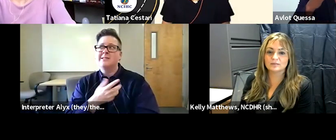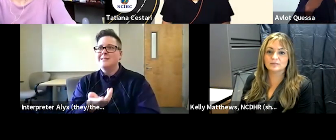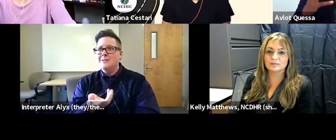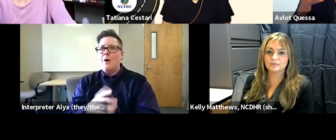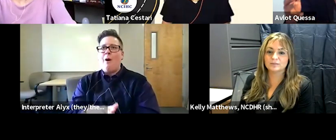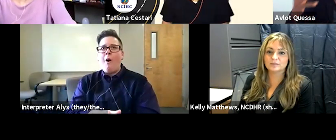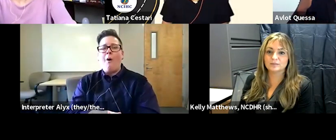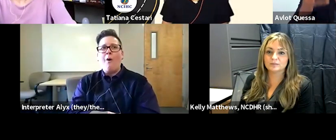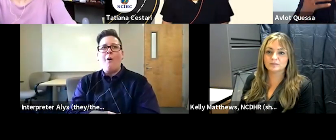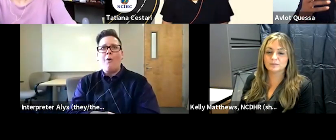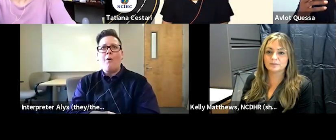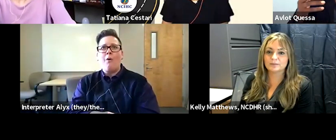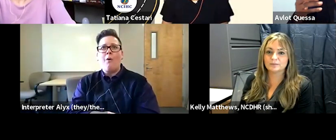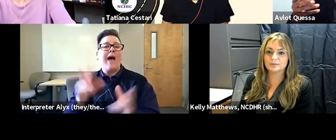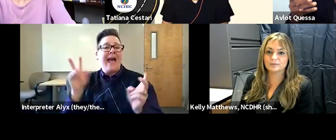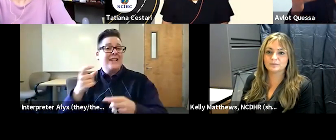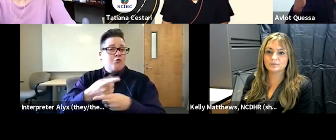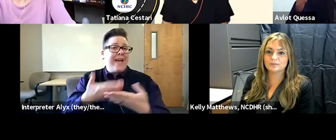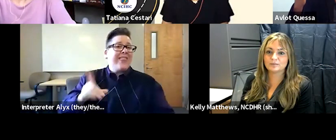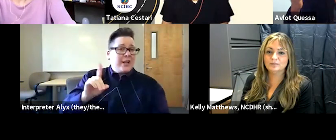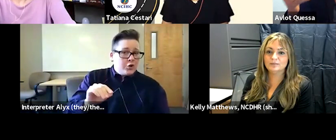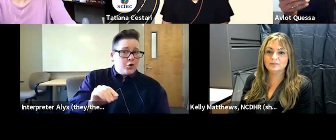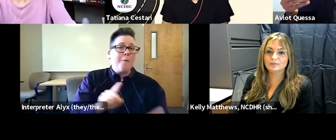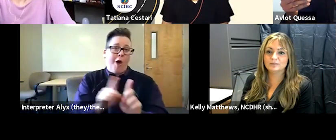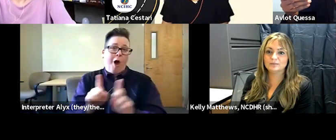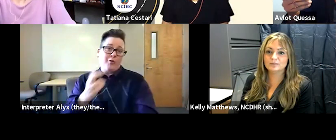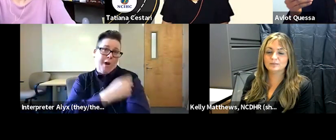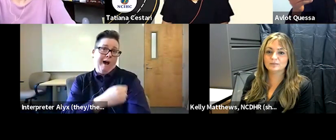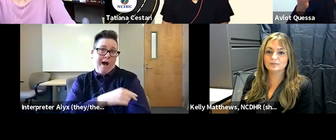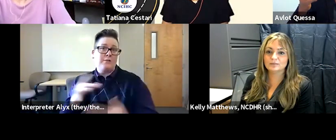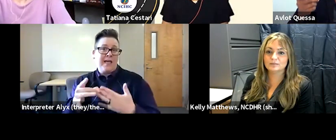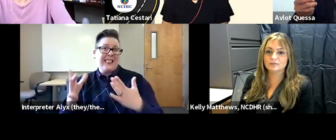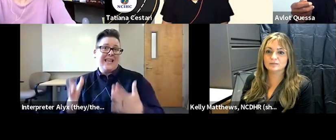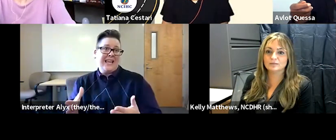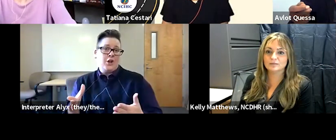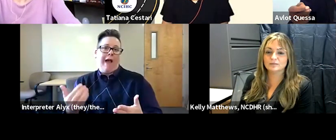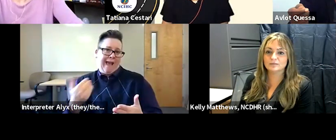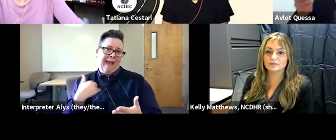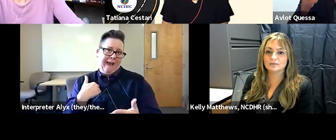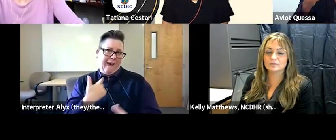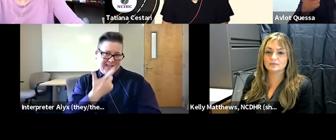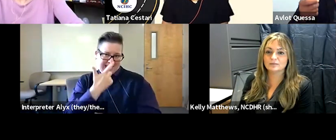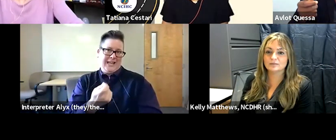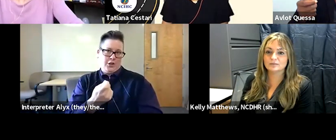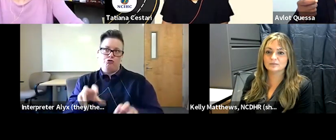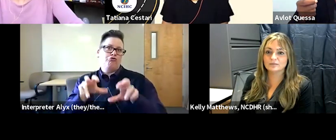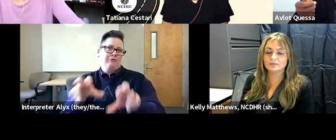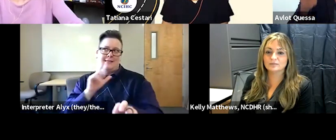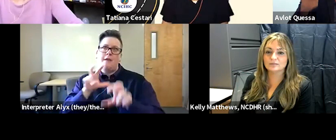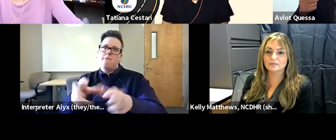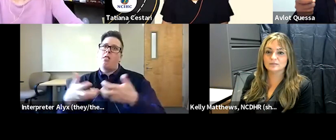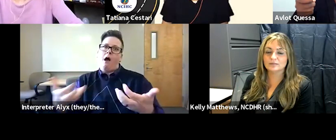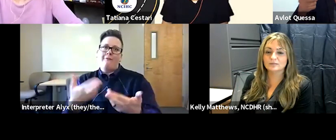in addition to being the right thing to do the hospital leadership has a vested interest and they put a lot of resources